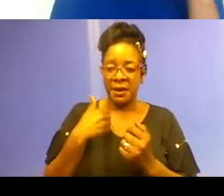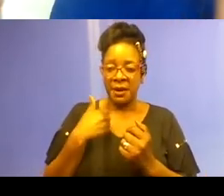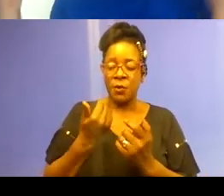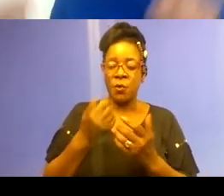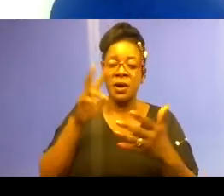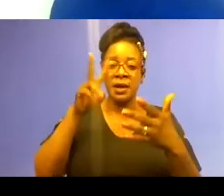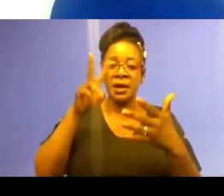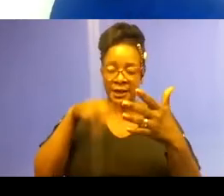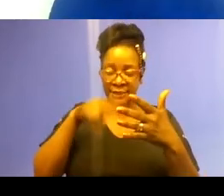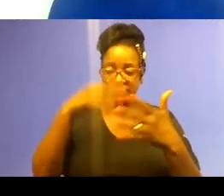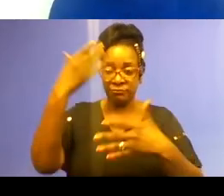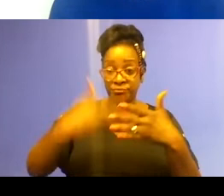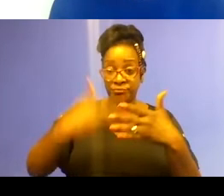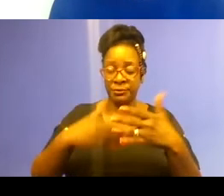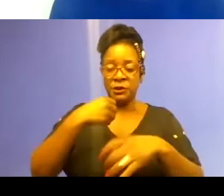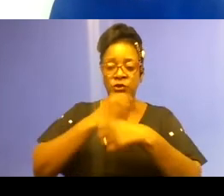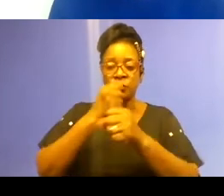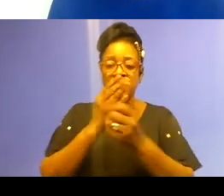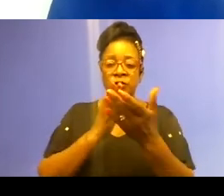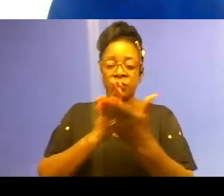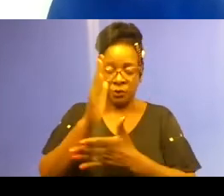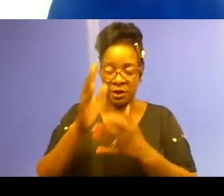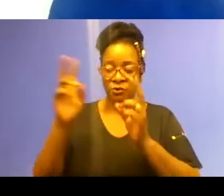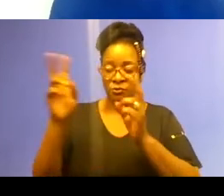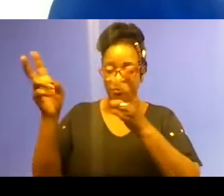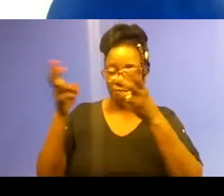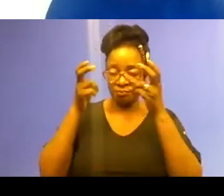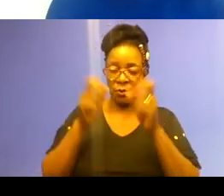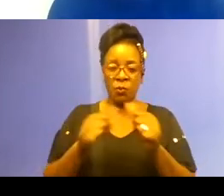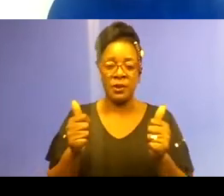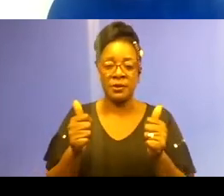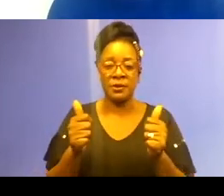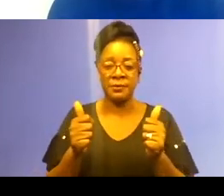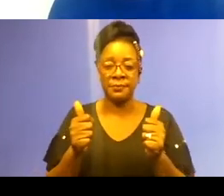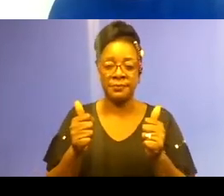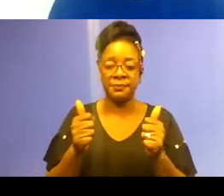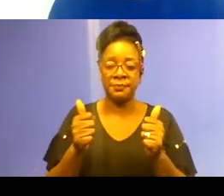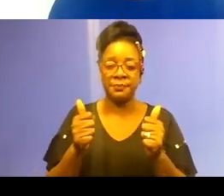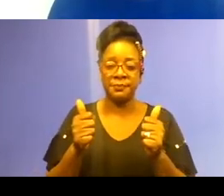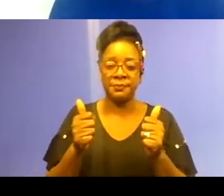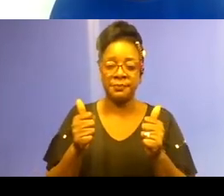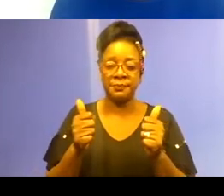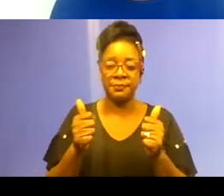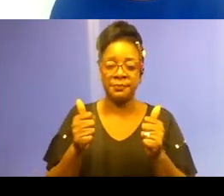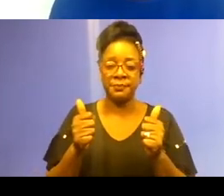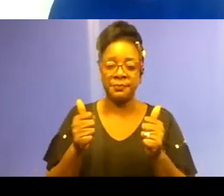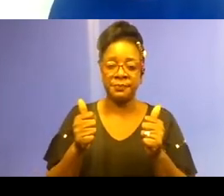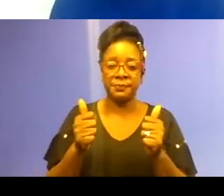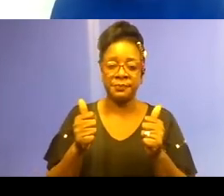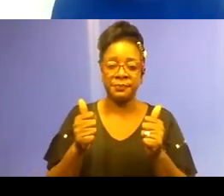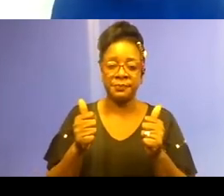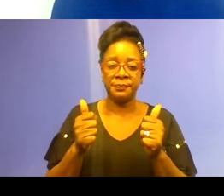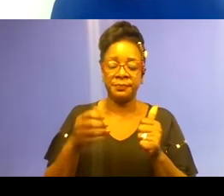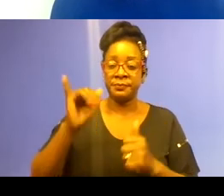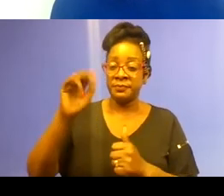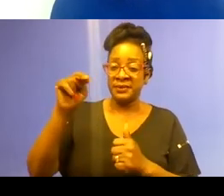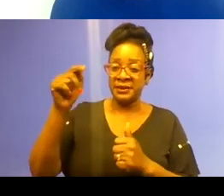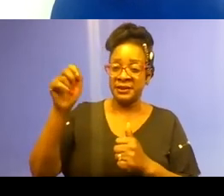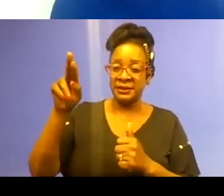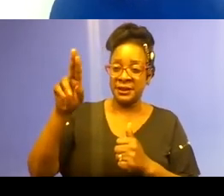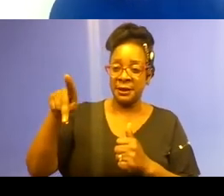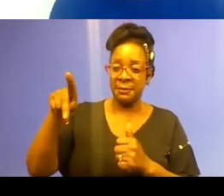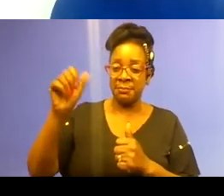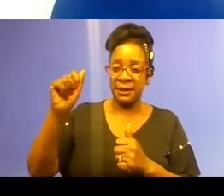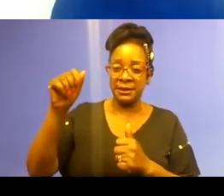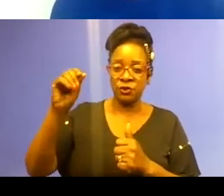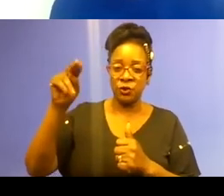to make sure we're digesting. So the interpersonal domain that involves everyday interactions with